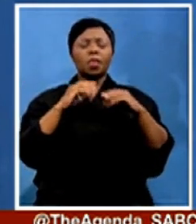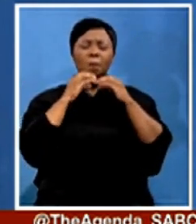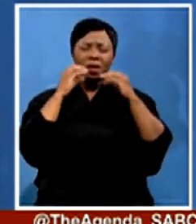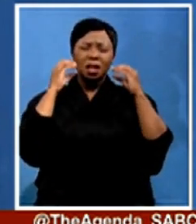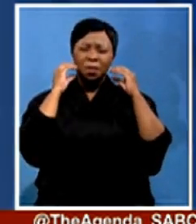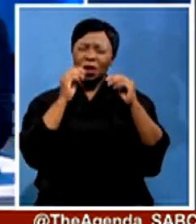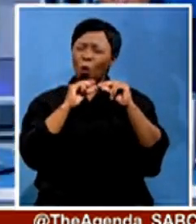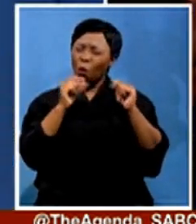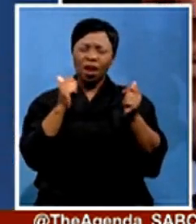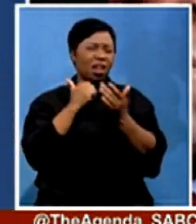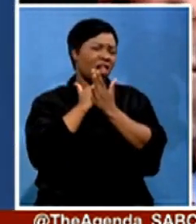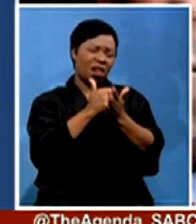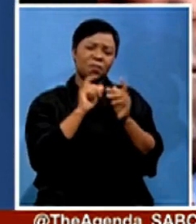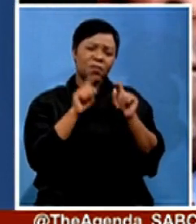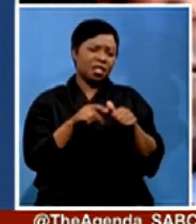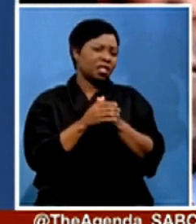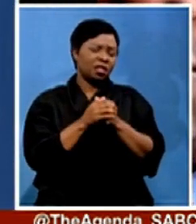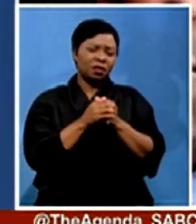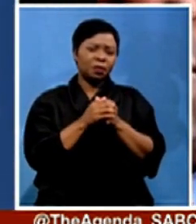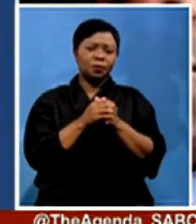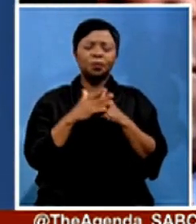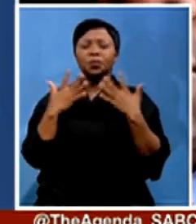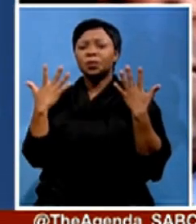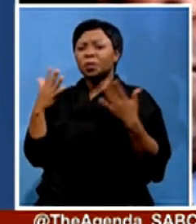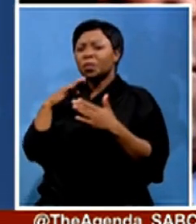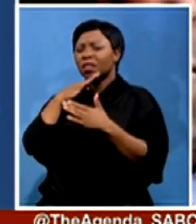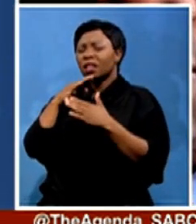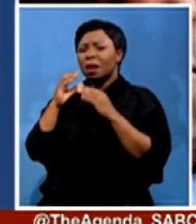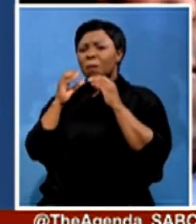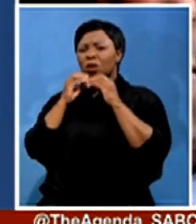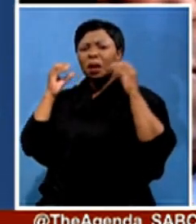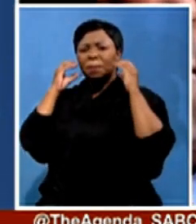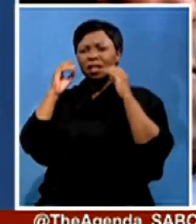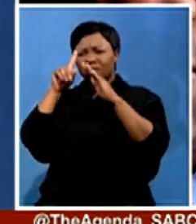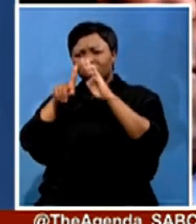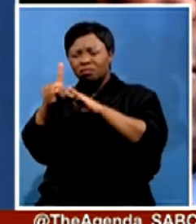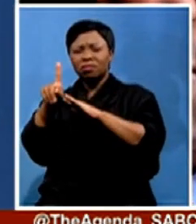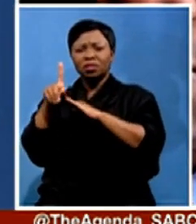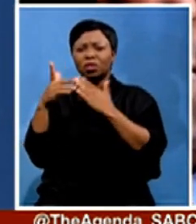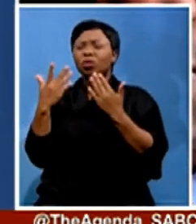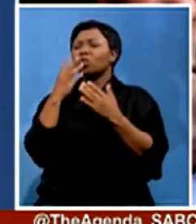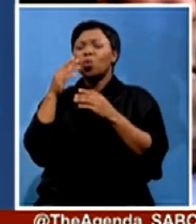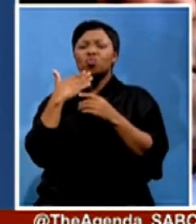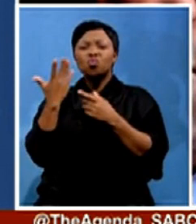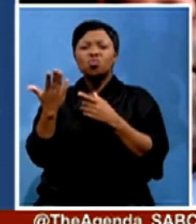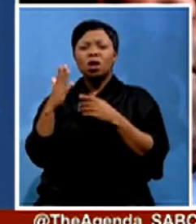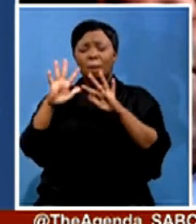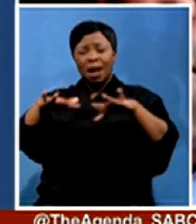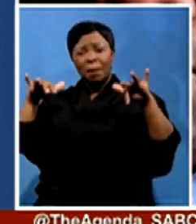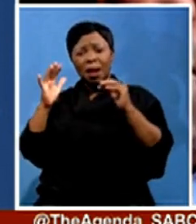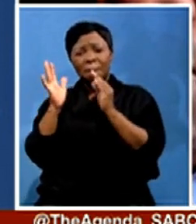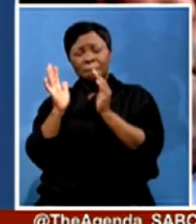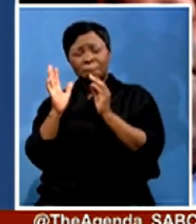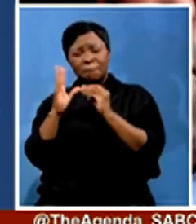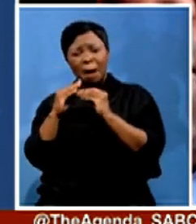get into Mozambique, who are you talking about? Is it Pan-African Parliament members? Are there other people that you're referring to? Who